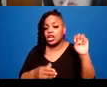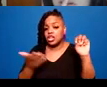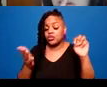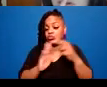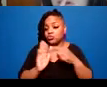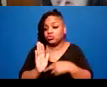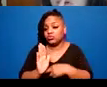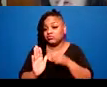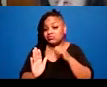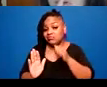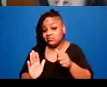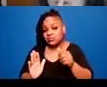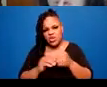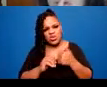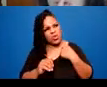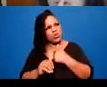that?